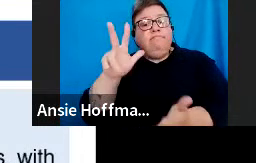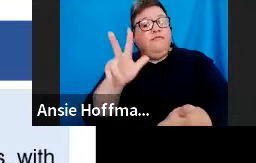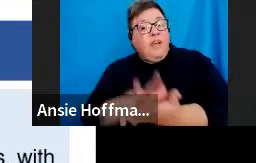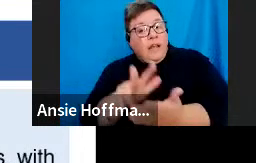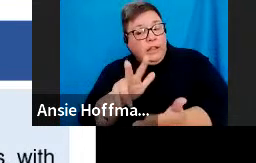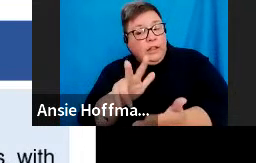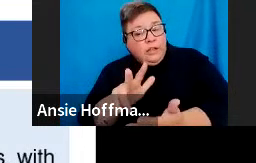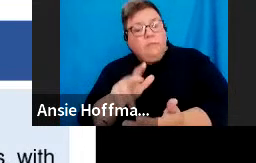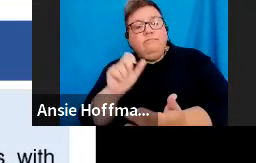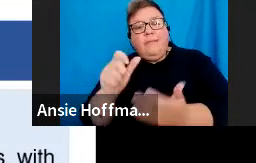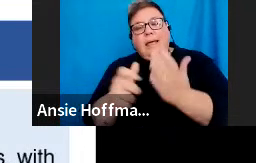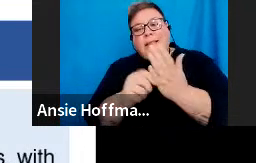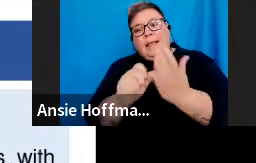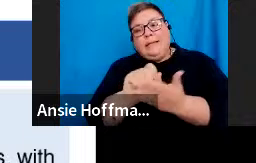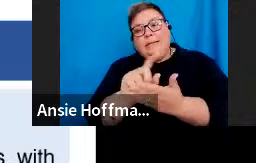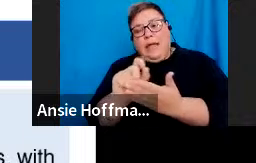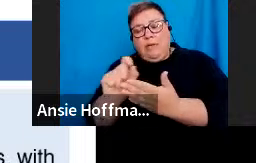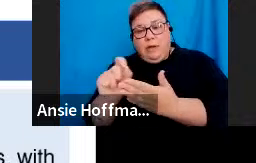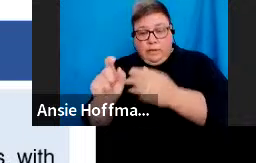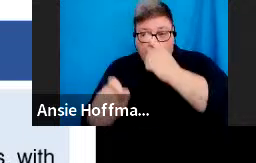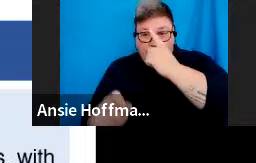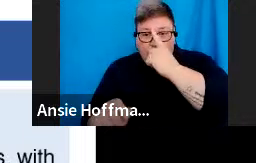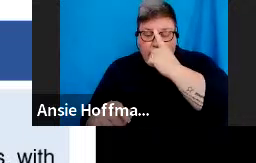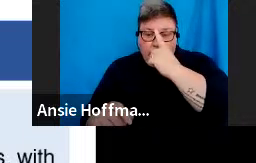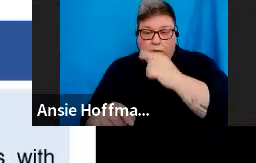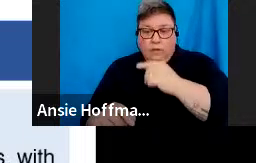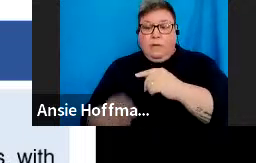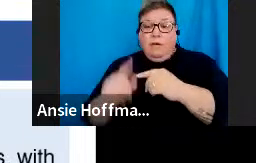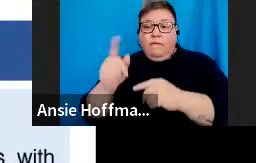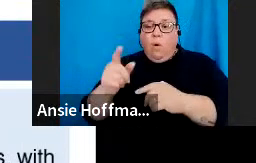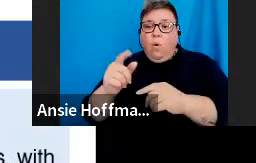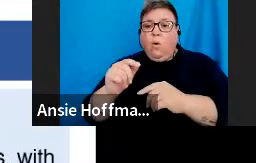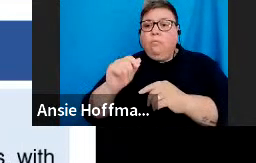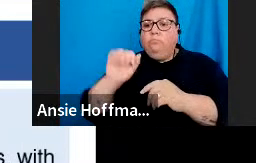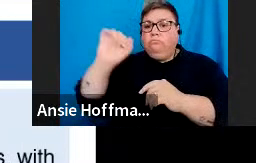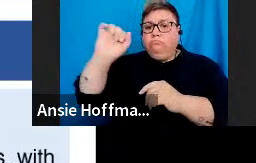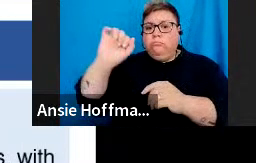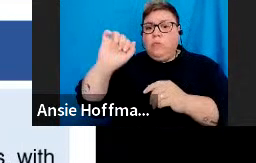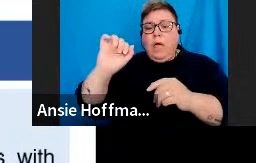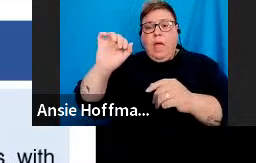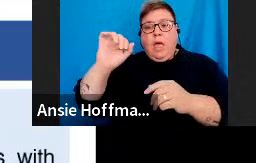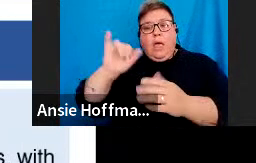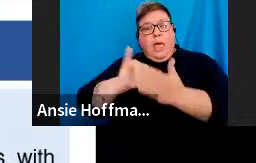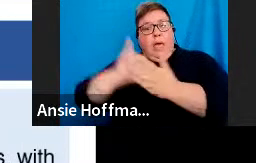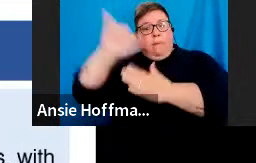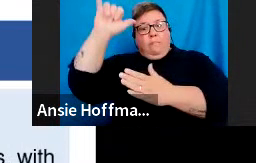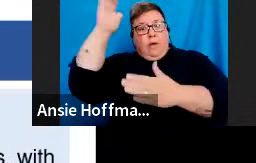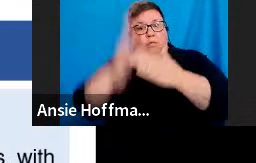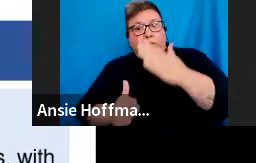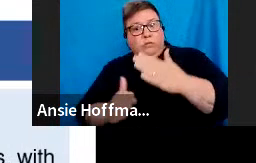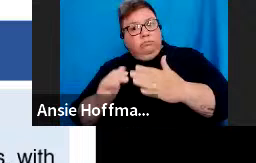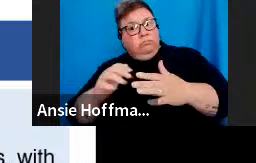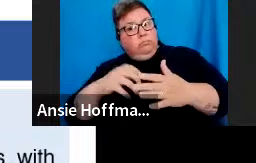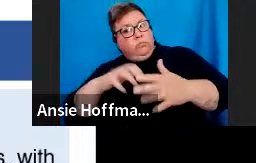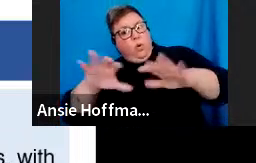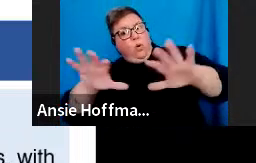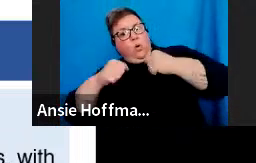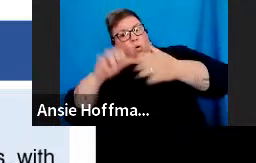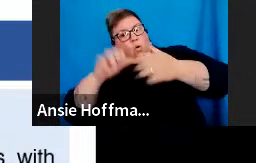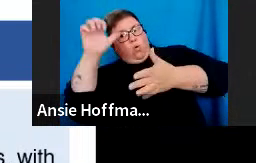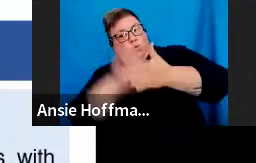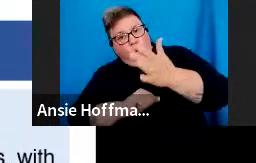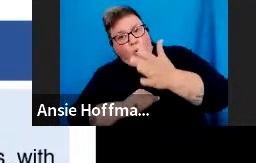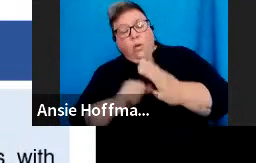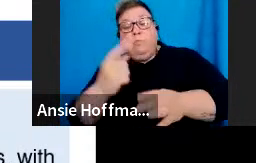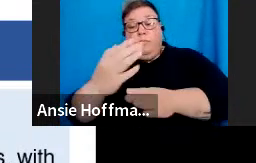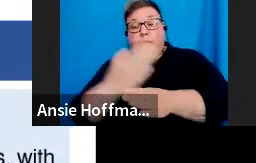applications for the immigration withdrawal reason where the date of accrual is on or after the 1st of